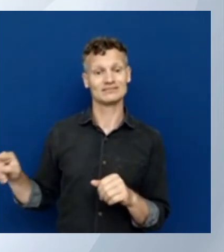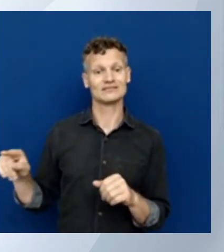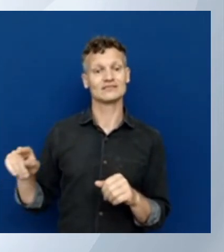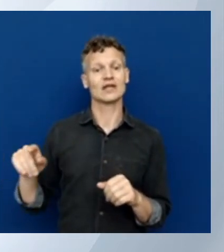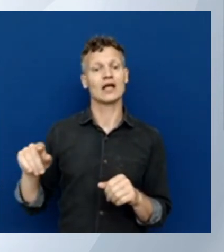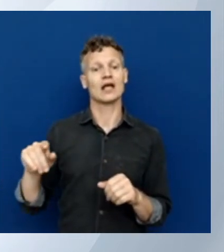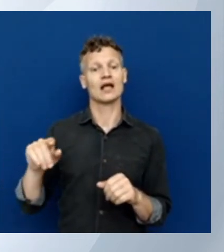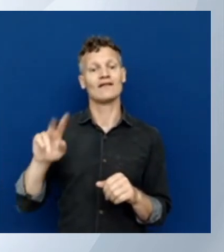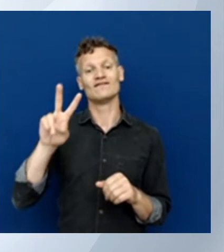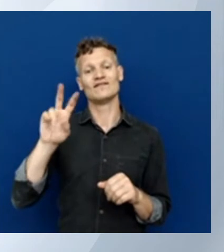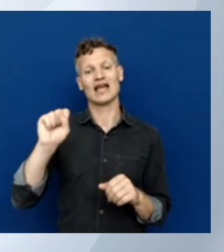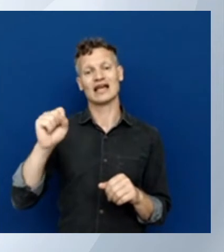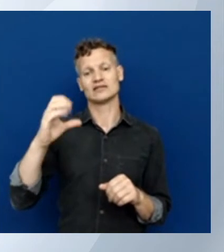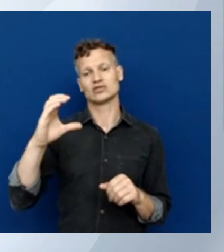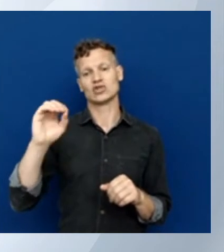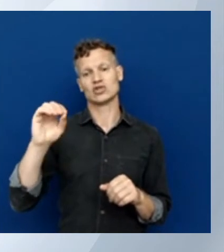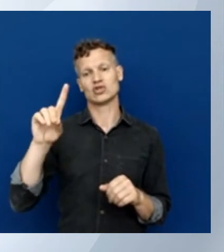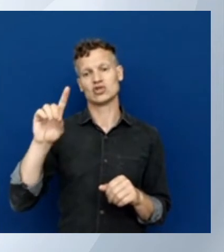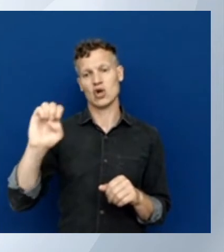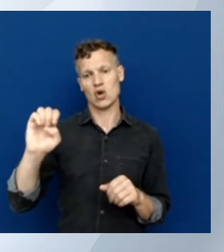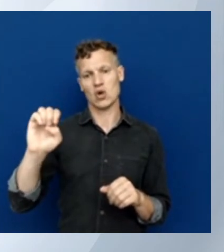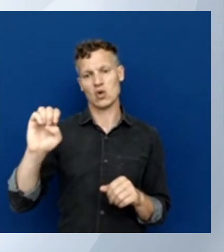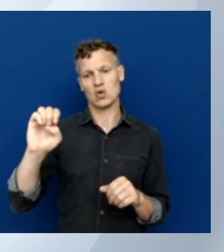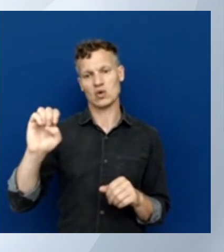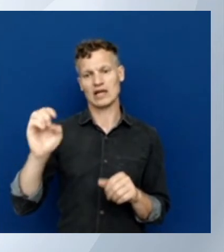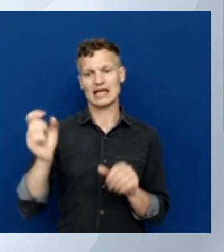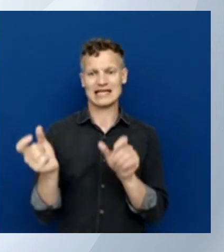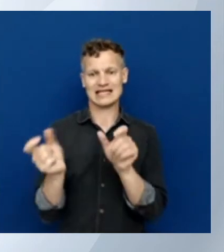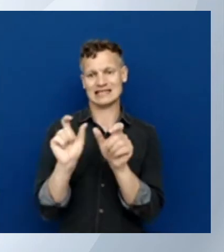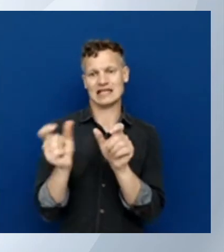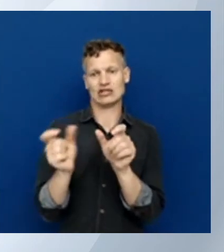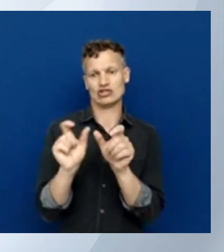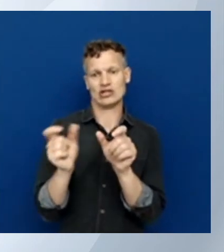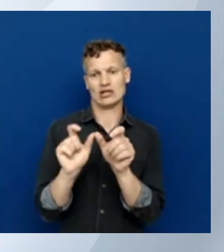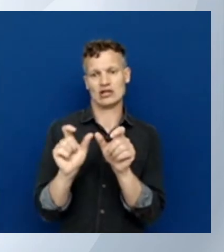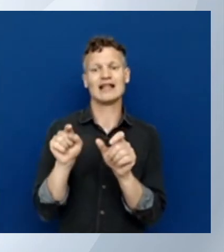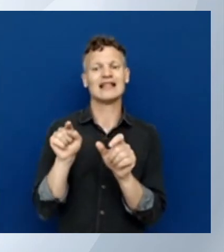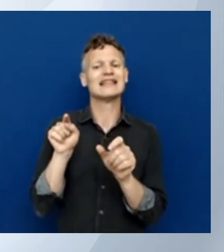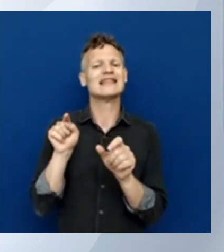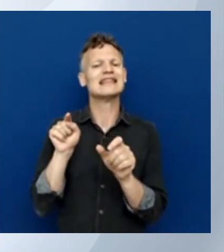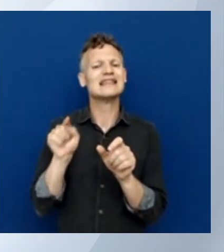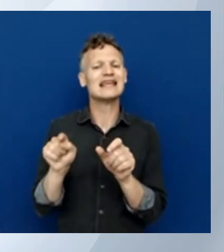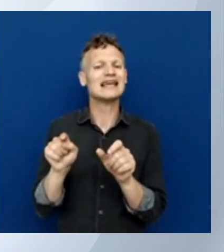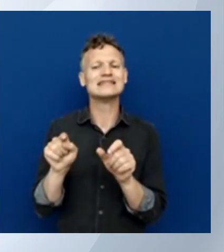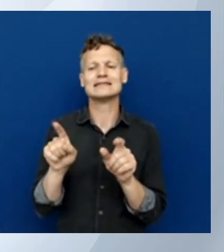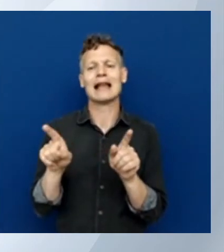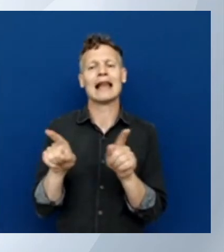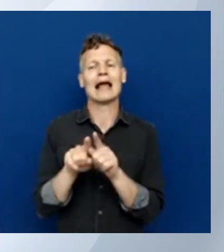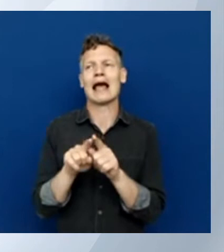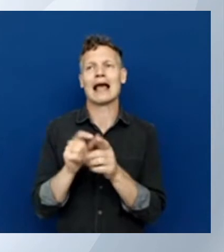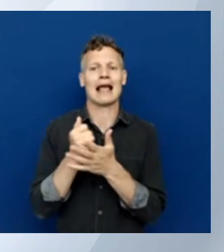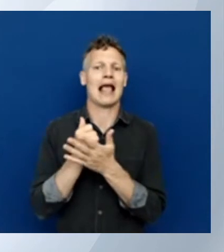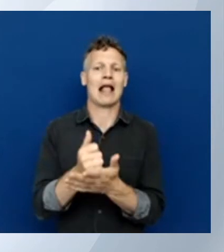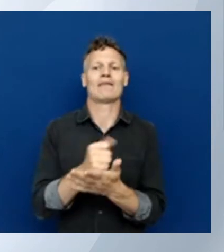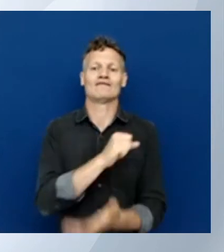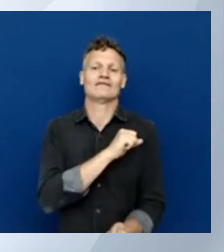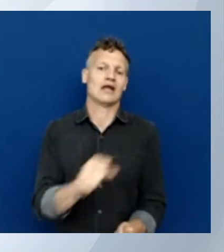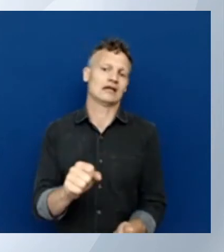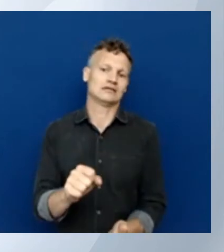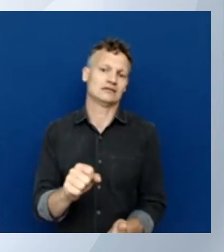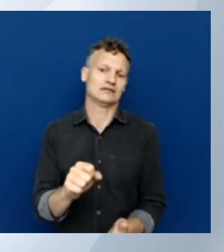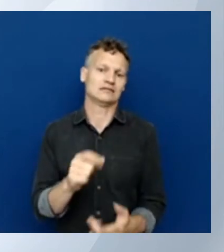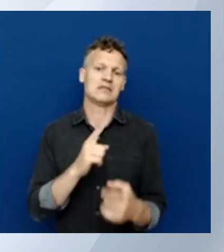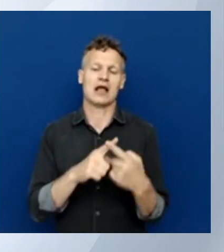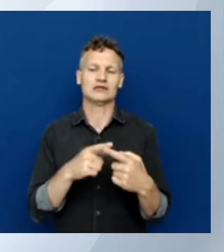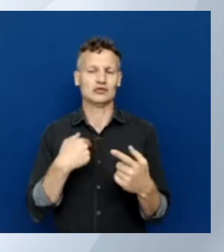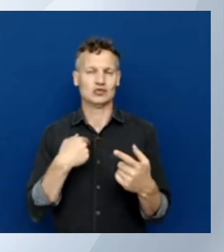shortcuts that can help you get started and get a feeling of the research that you are using I of course recommend